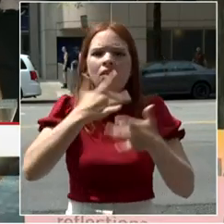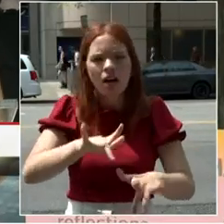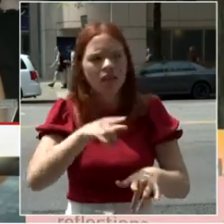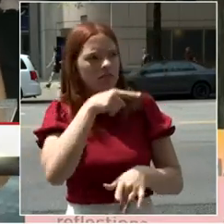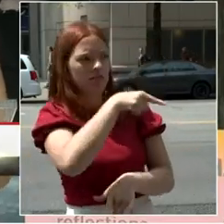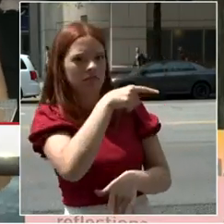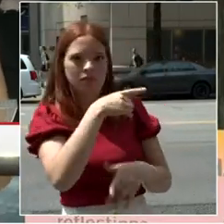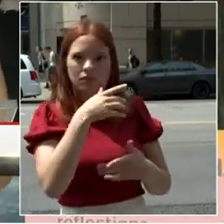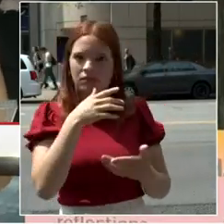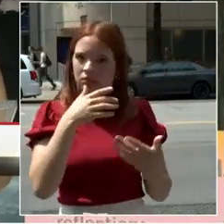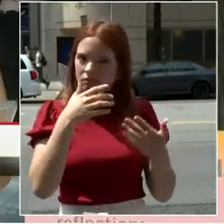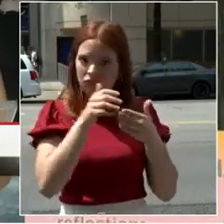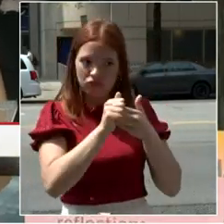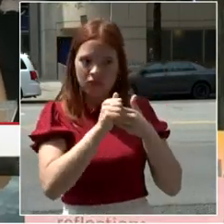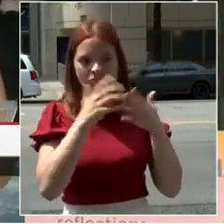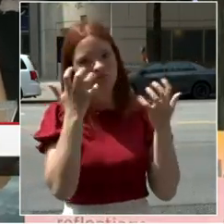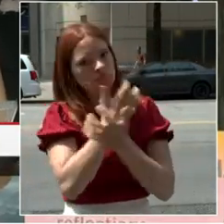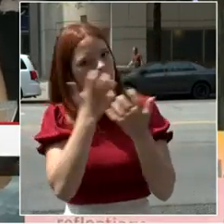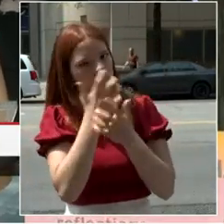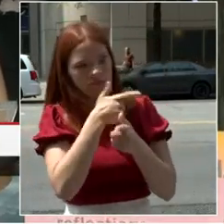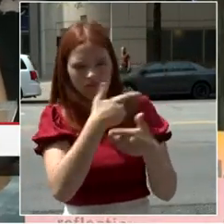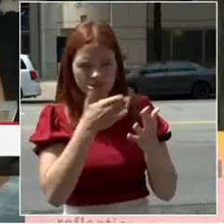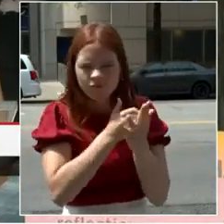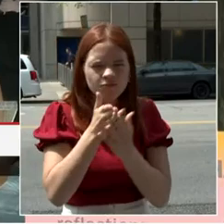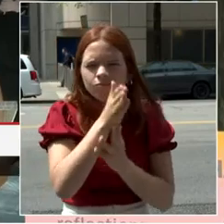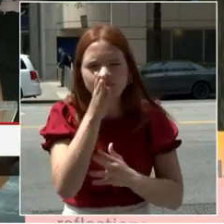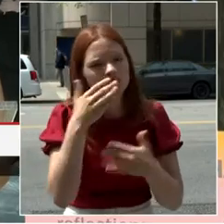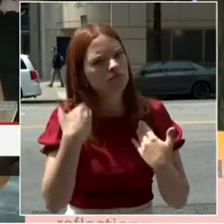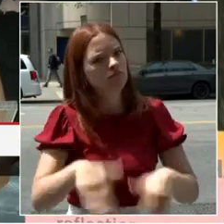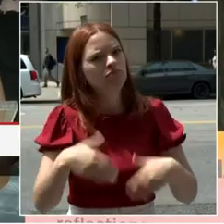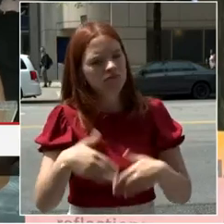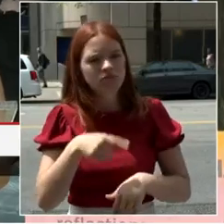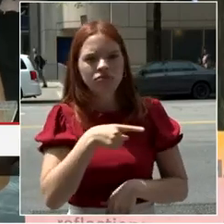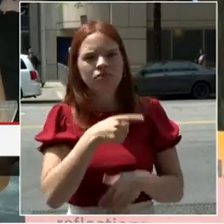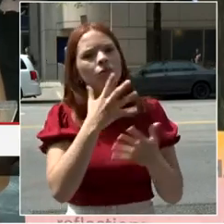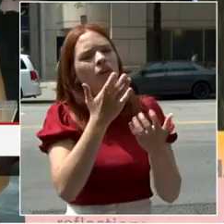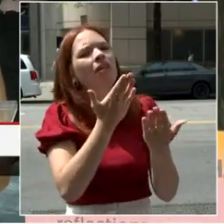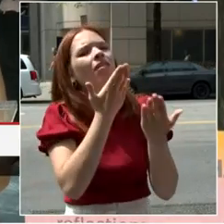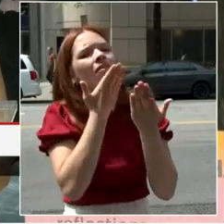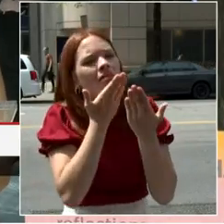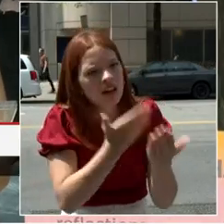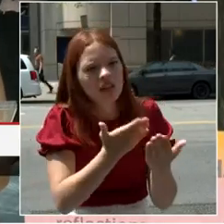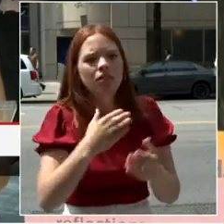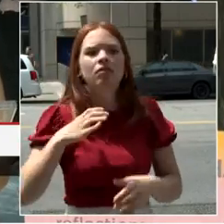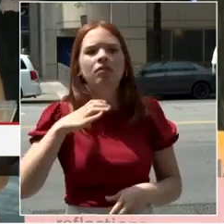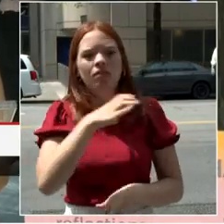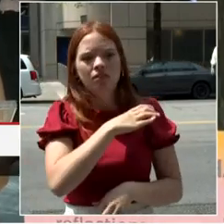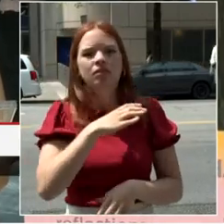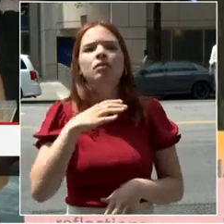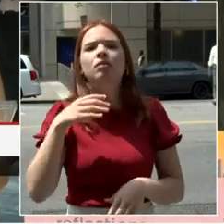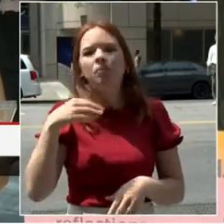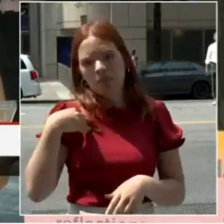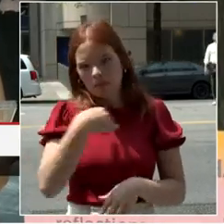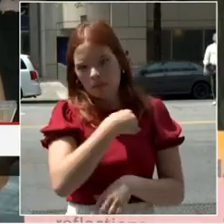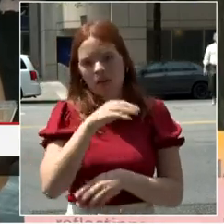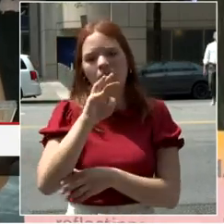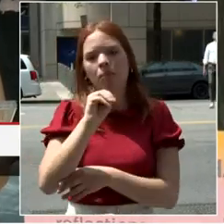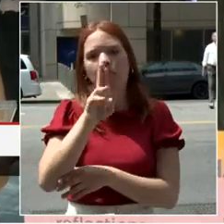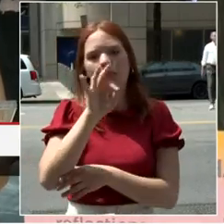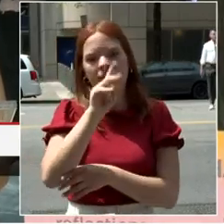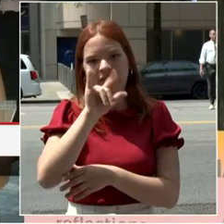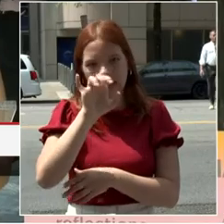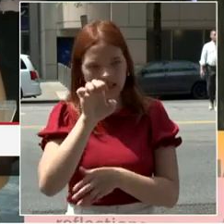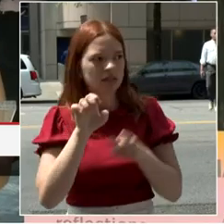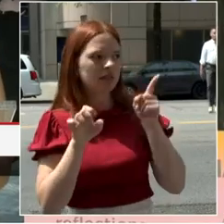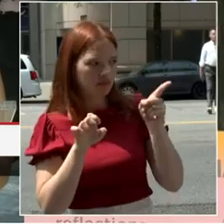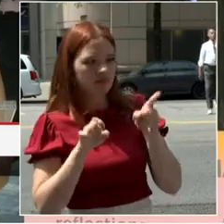Councilmember McDuffie for everything that he has done. He has been so important in